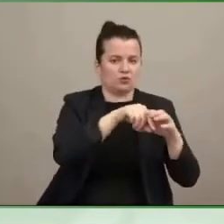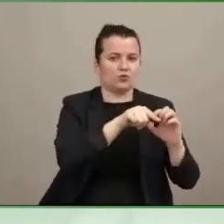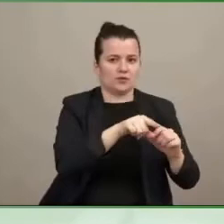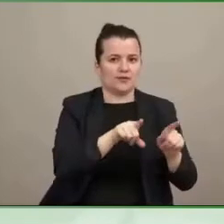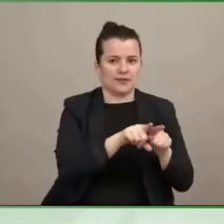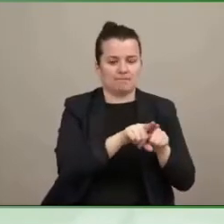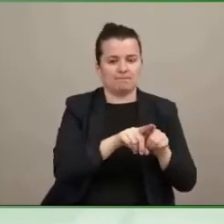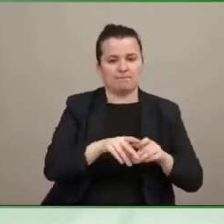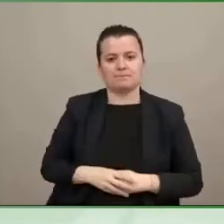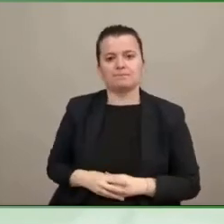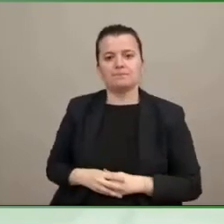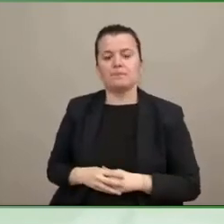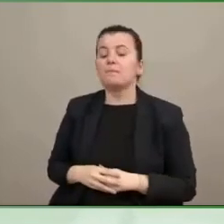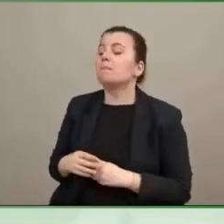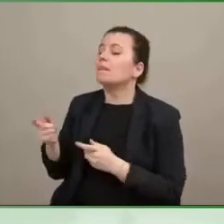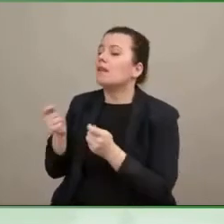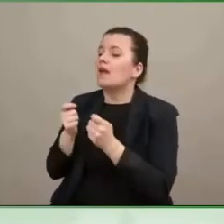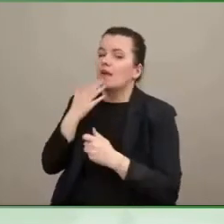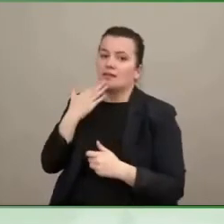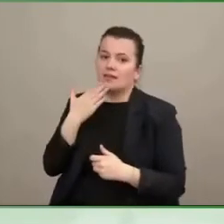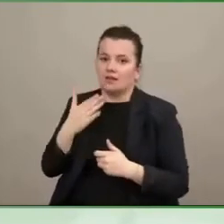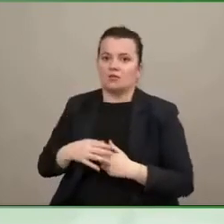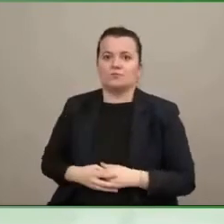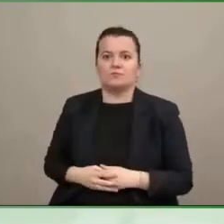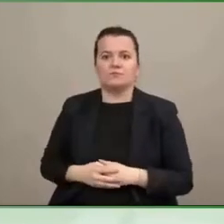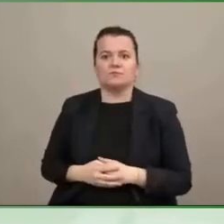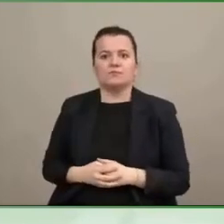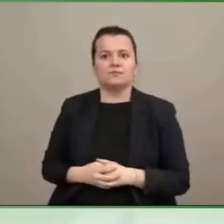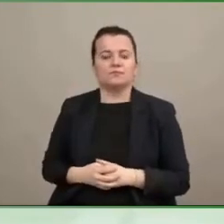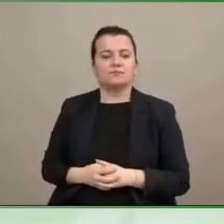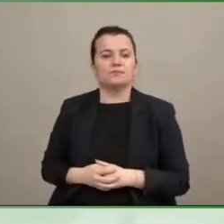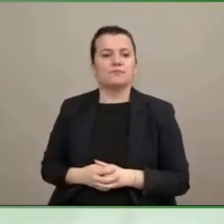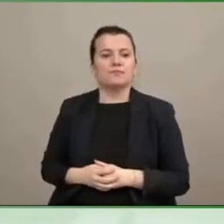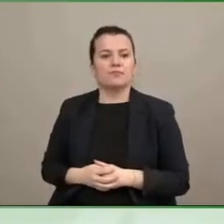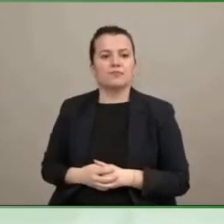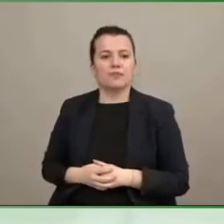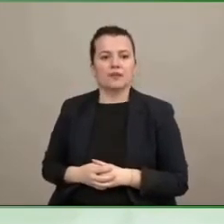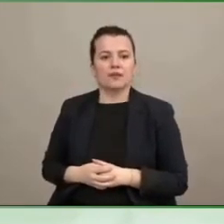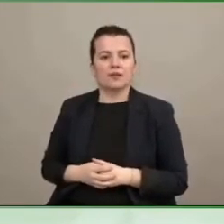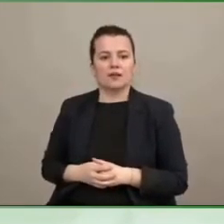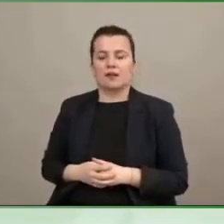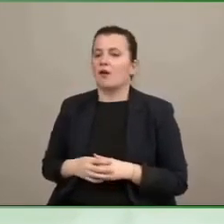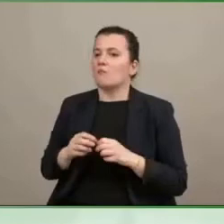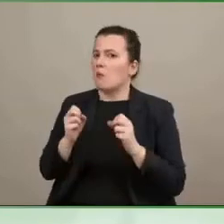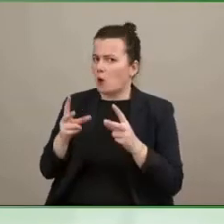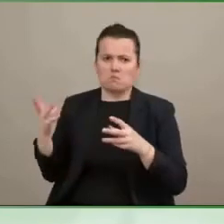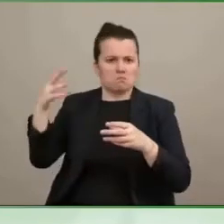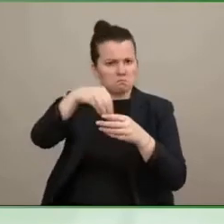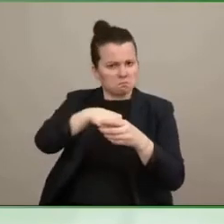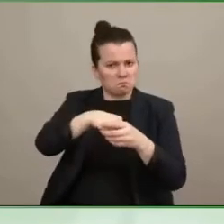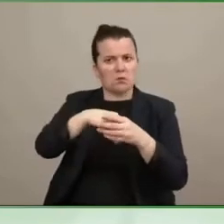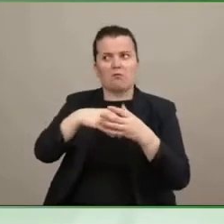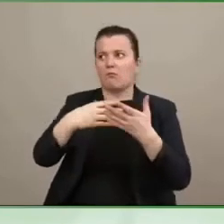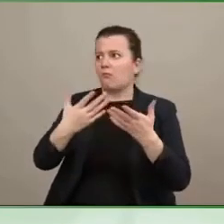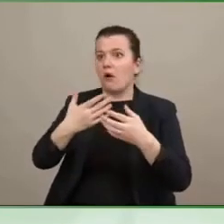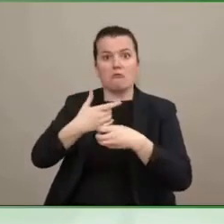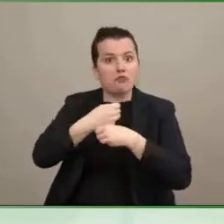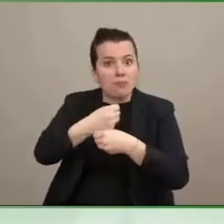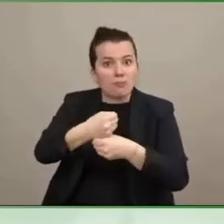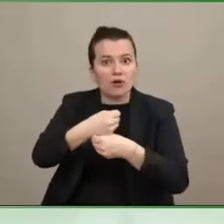when we're looking at inclusion and representation in the workplace,